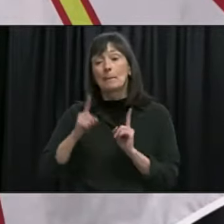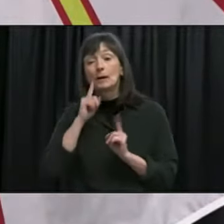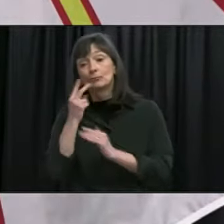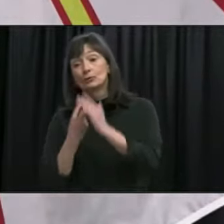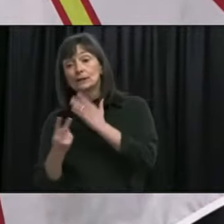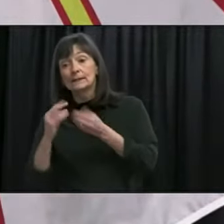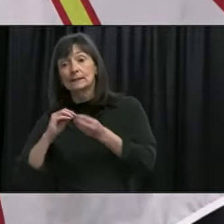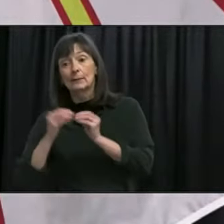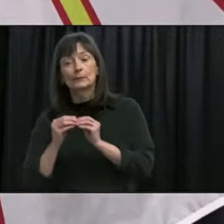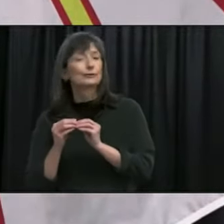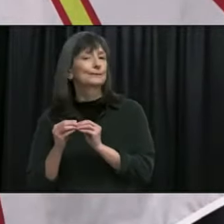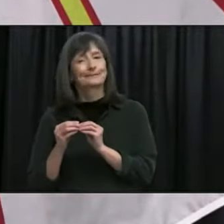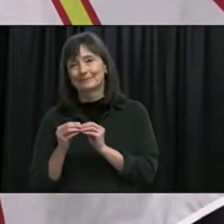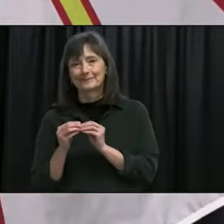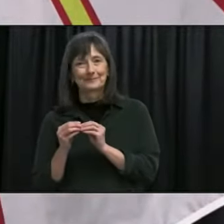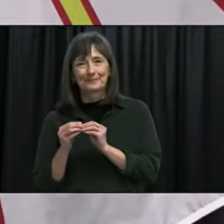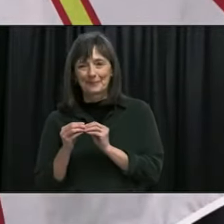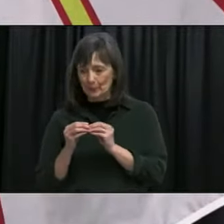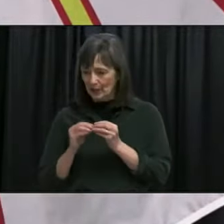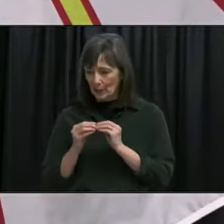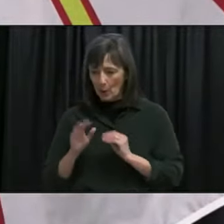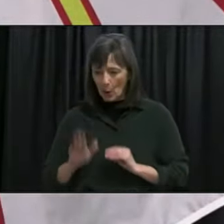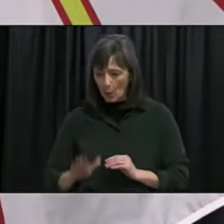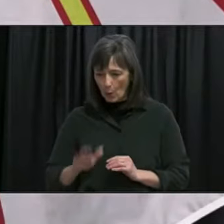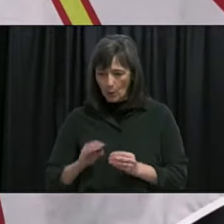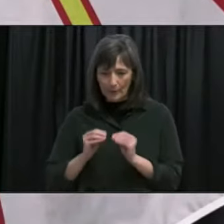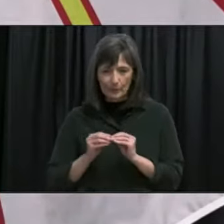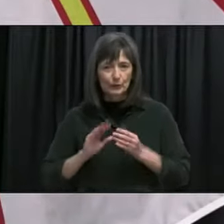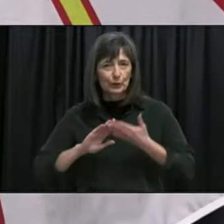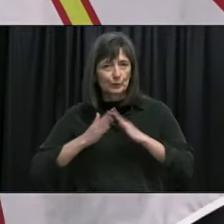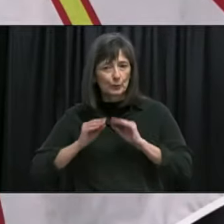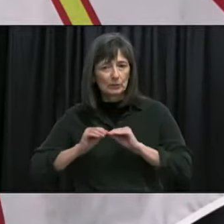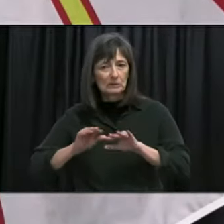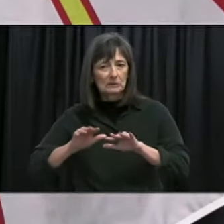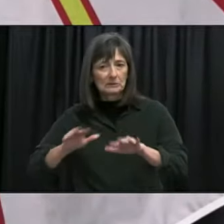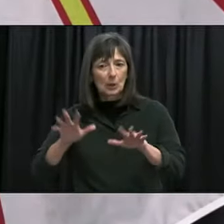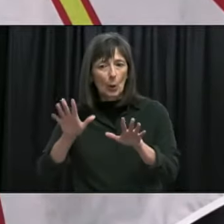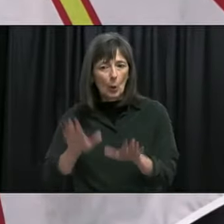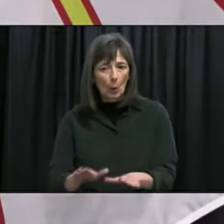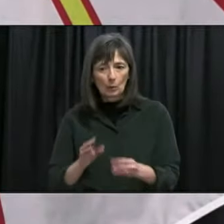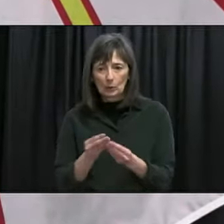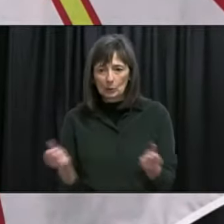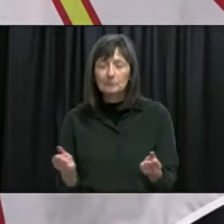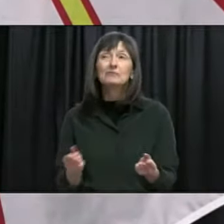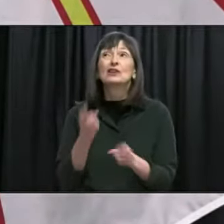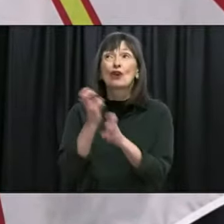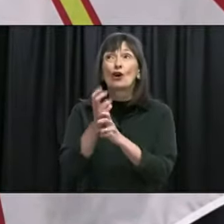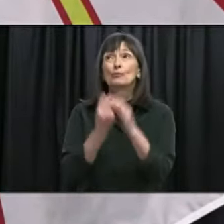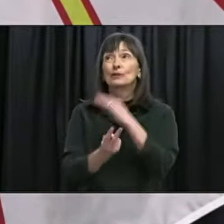without seeing significant community transmission that you're correct